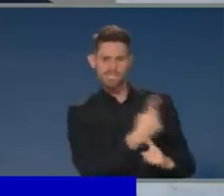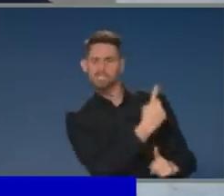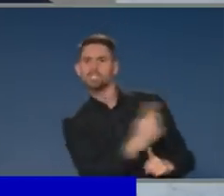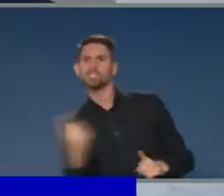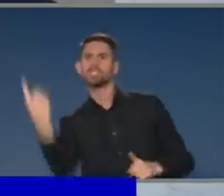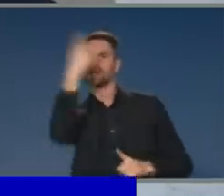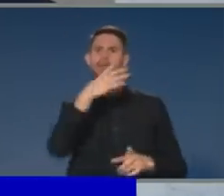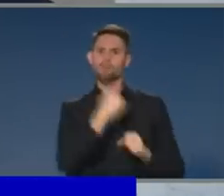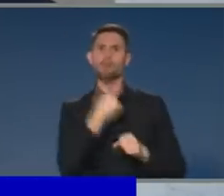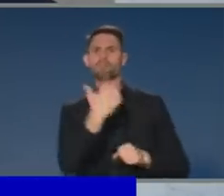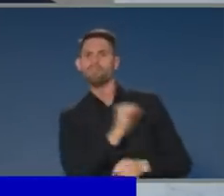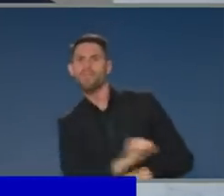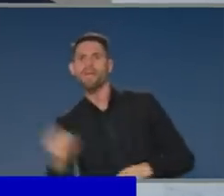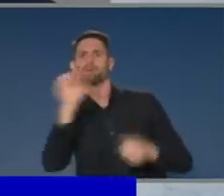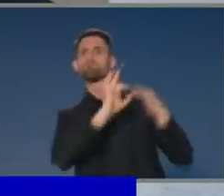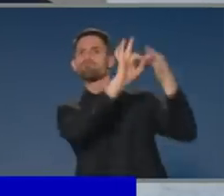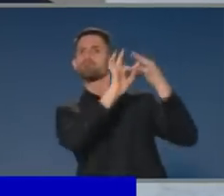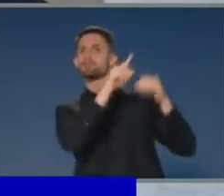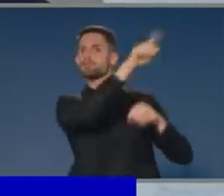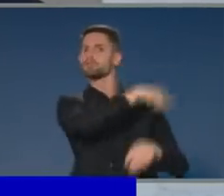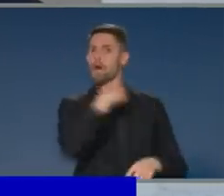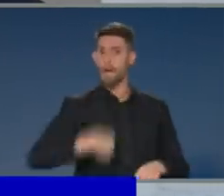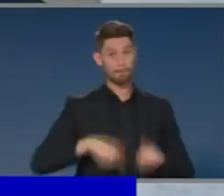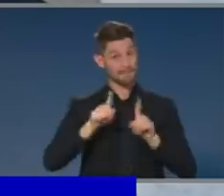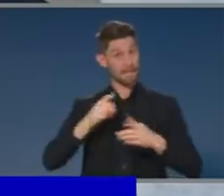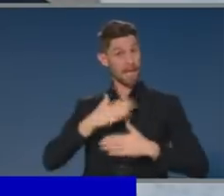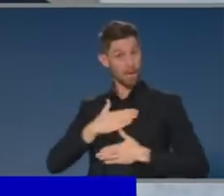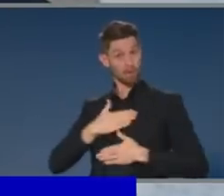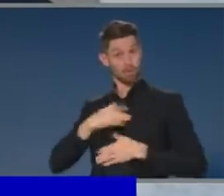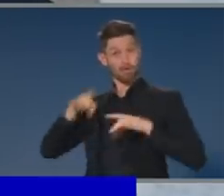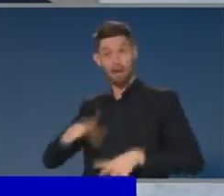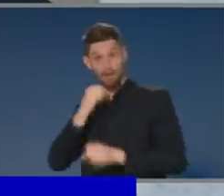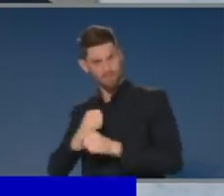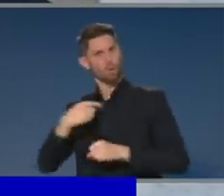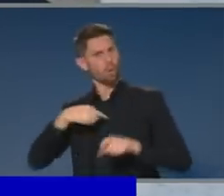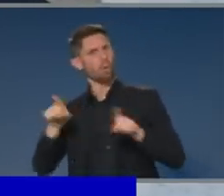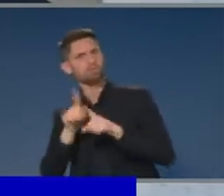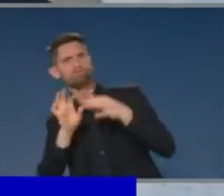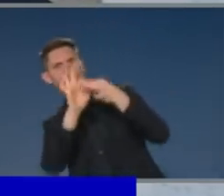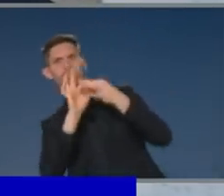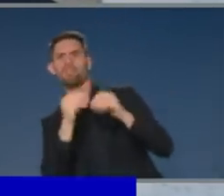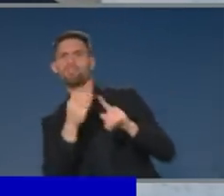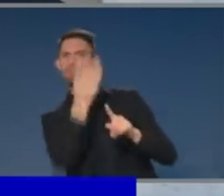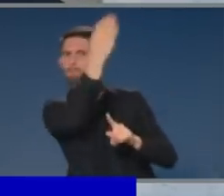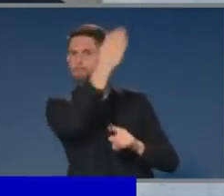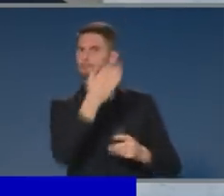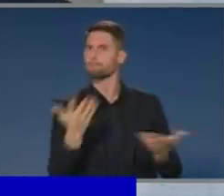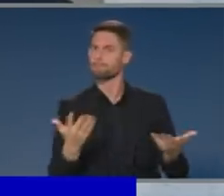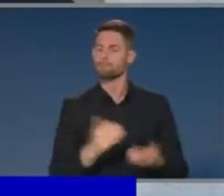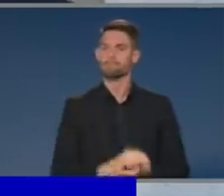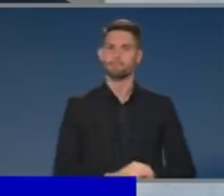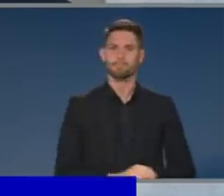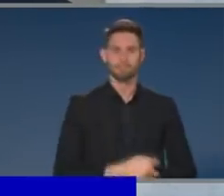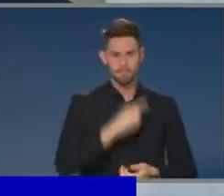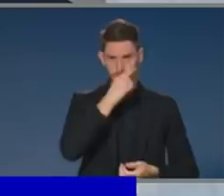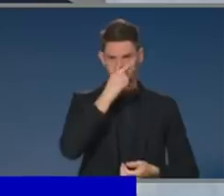as far as the Commonwealth Government is doing, we're doing that through the channels that we have available. But I'd stress again that what the